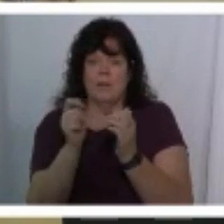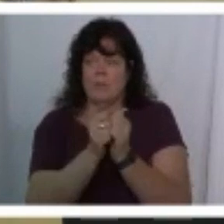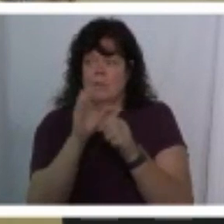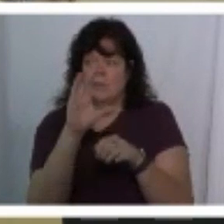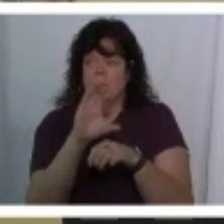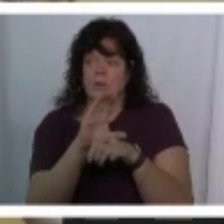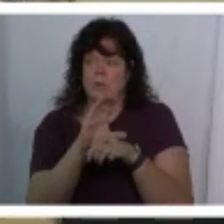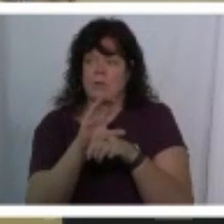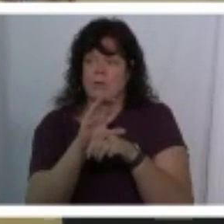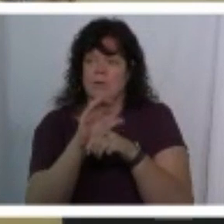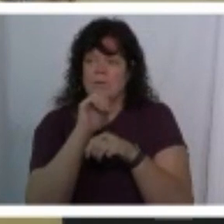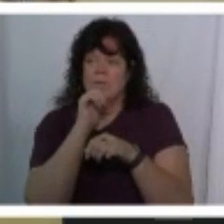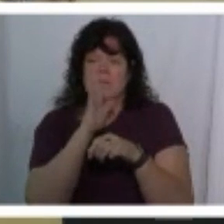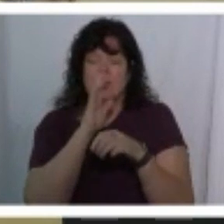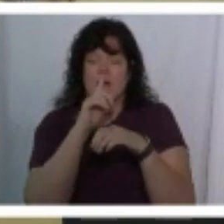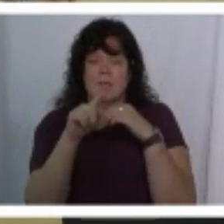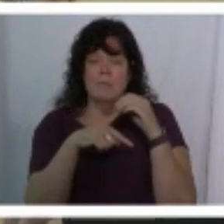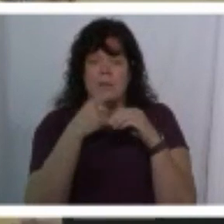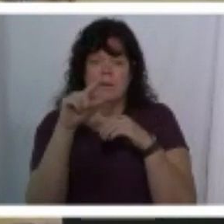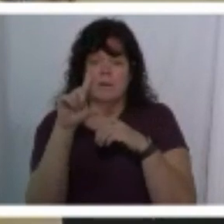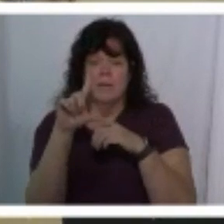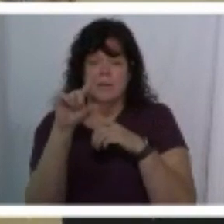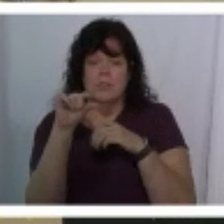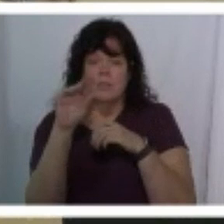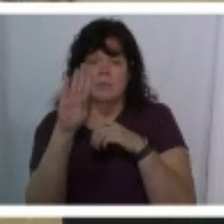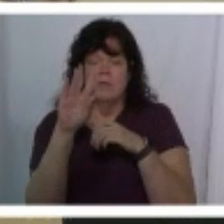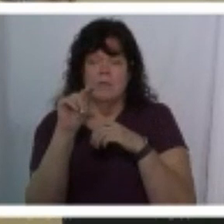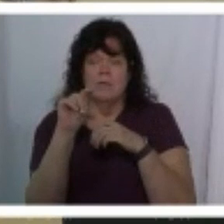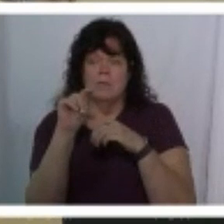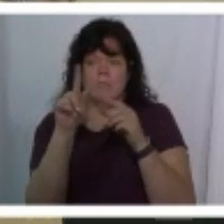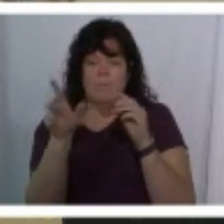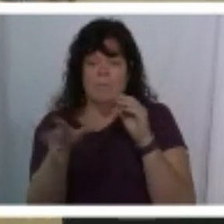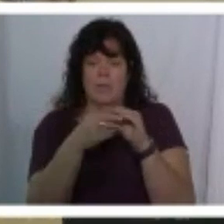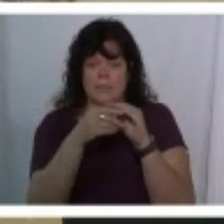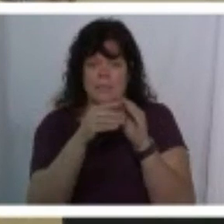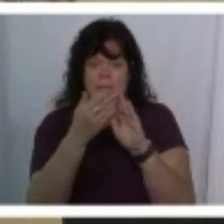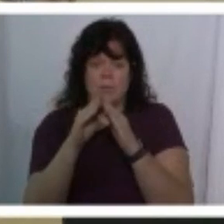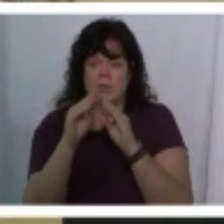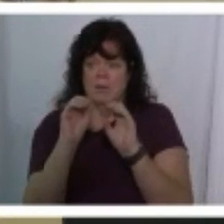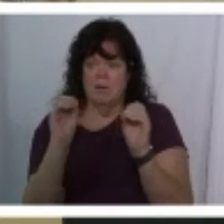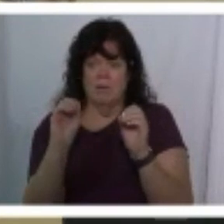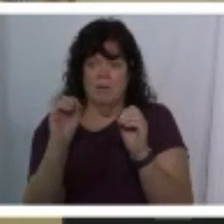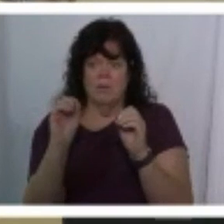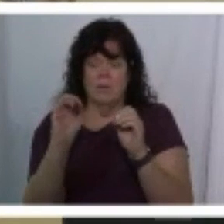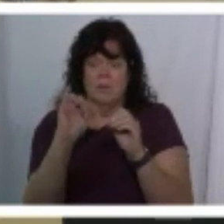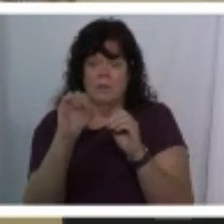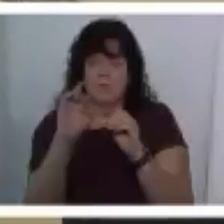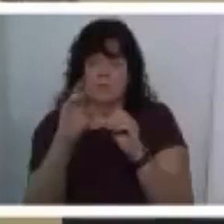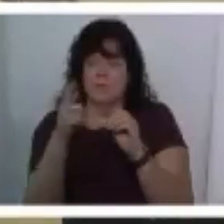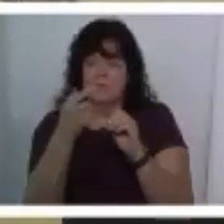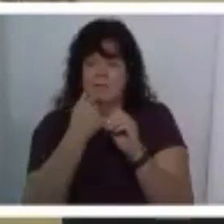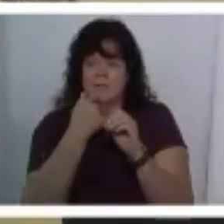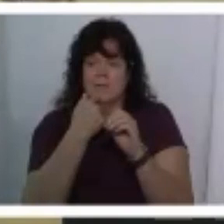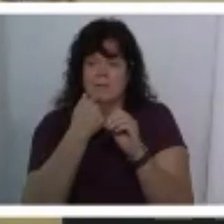it wasn't even talking about the lgbtq plus community at all but israel just threw in just like a